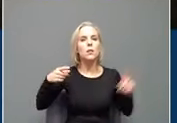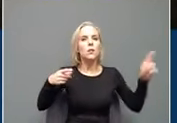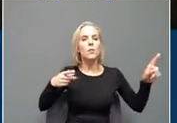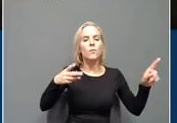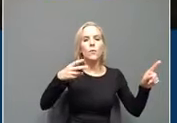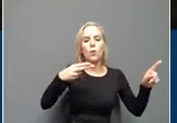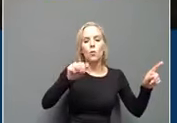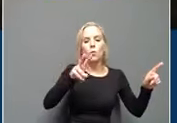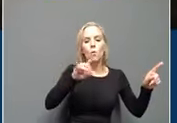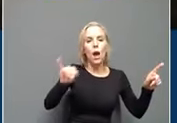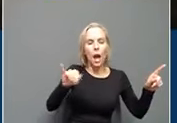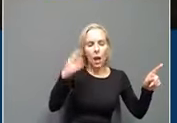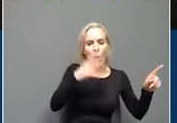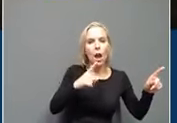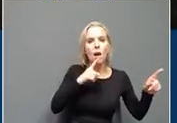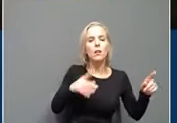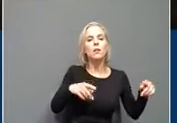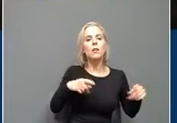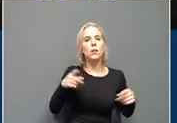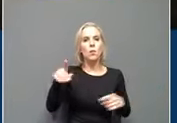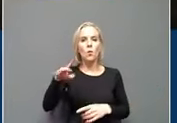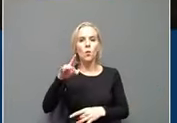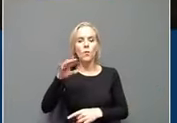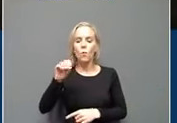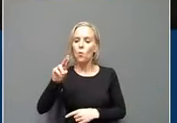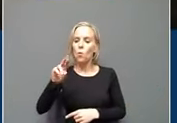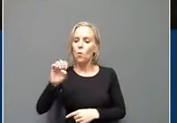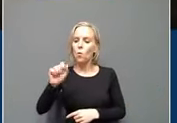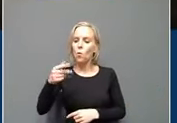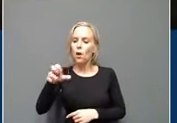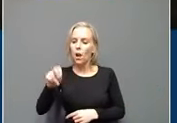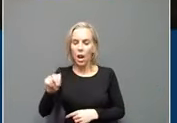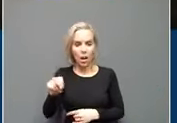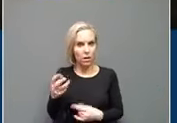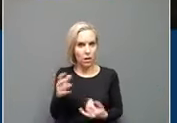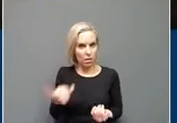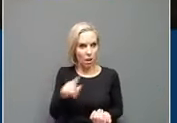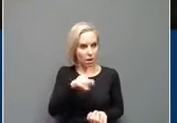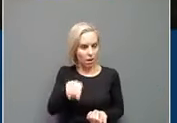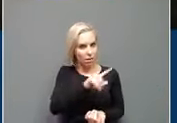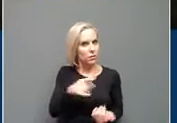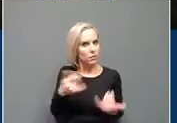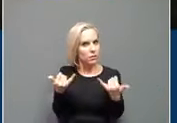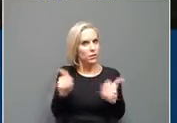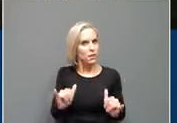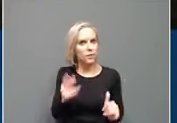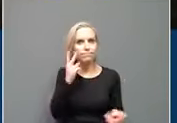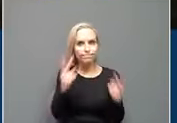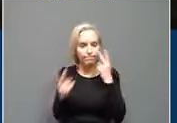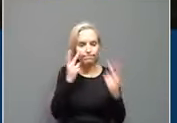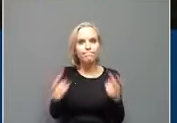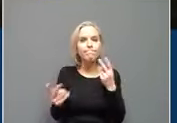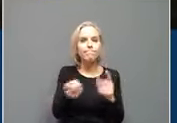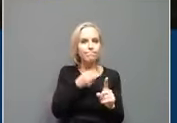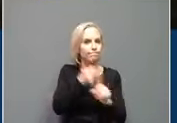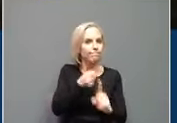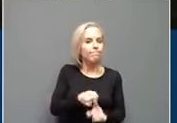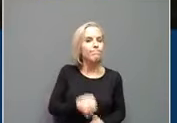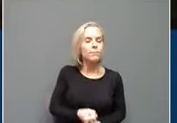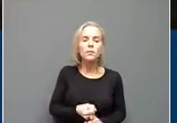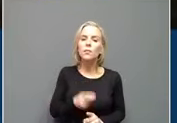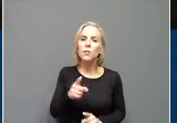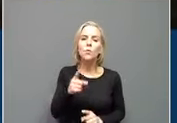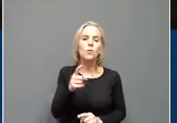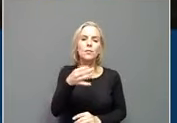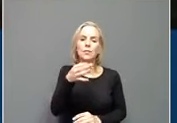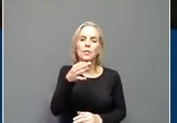Oregon. Others are seeing it. So we are not out of the woods. But, folks, we're getting so close.